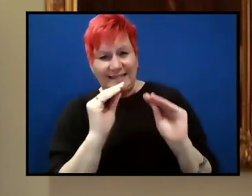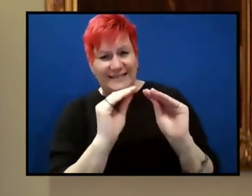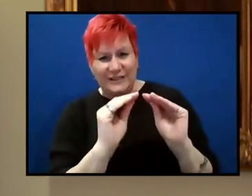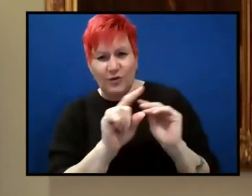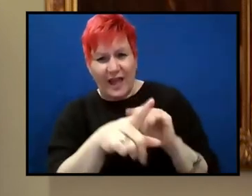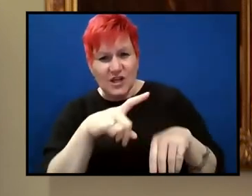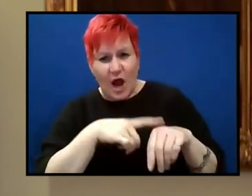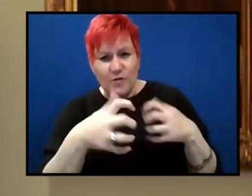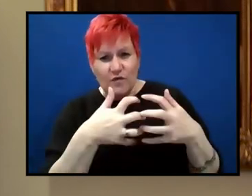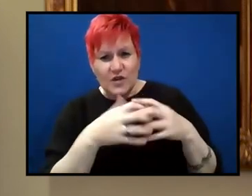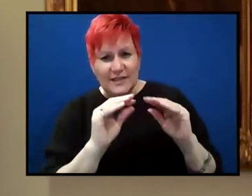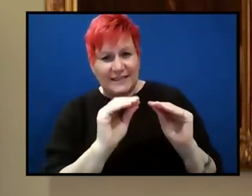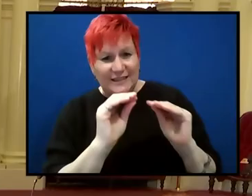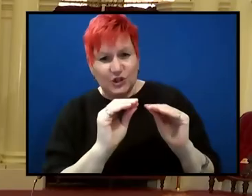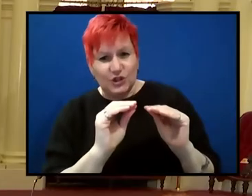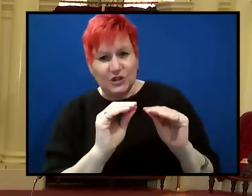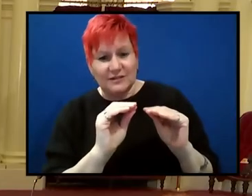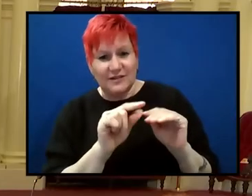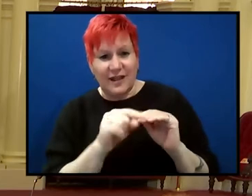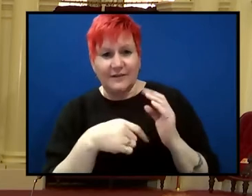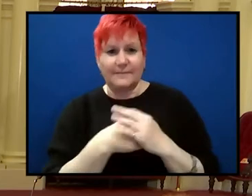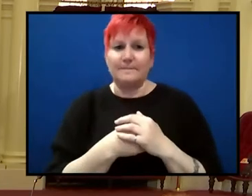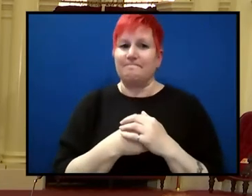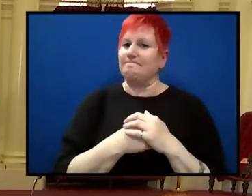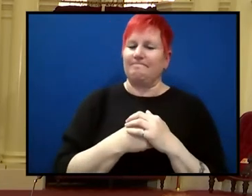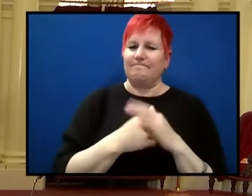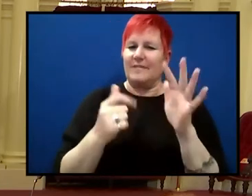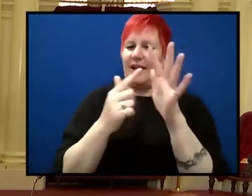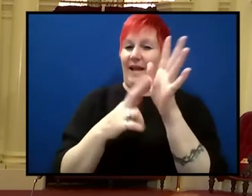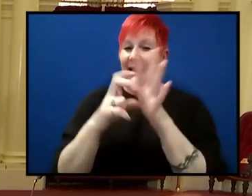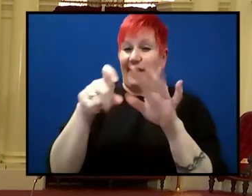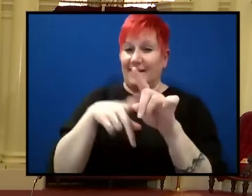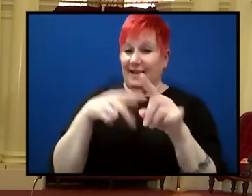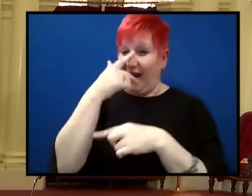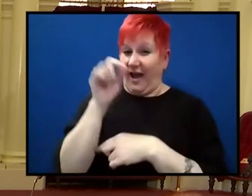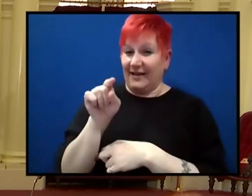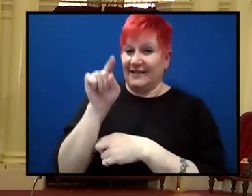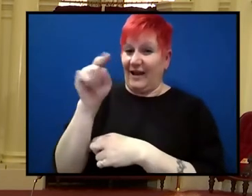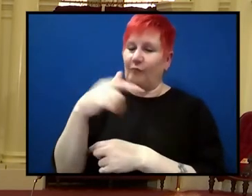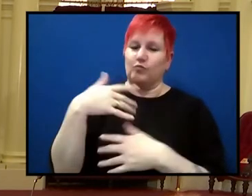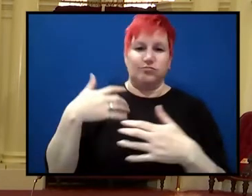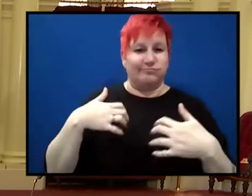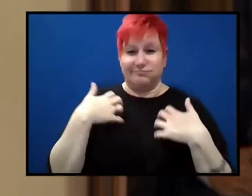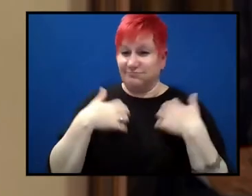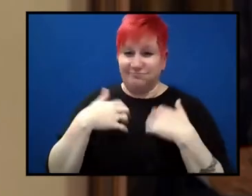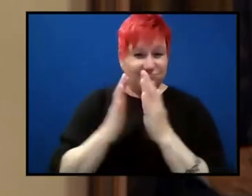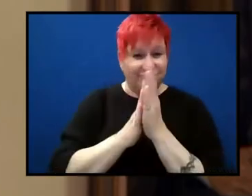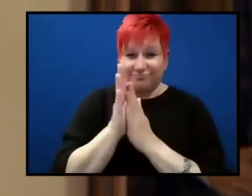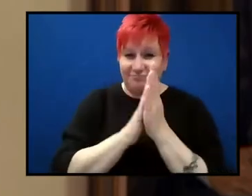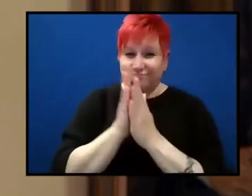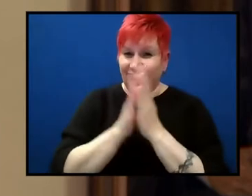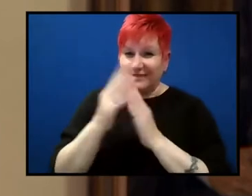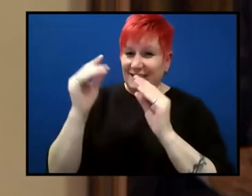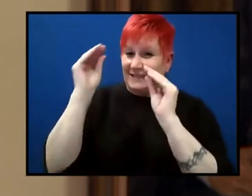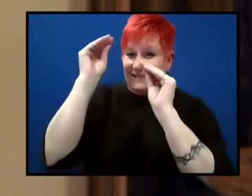about it when you first got to No, Andy had the benefit of a geologist, very enthusiastic geology teacher at his school. Whereas when I went